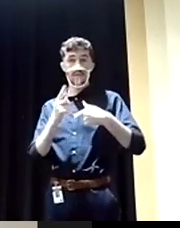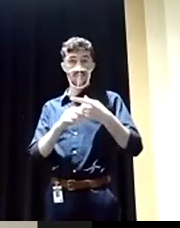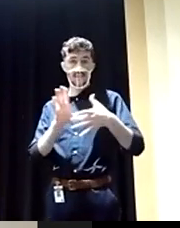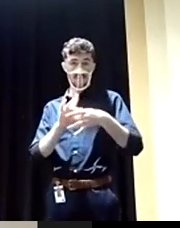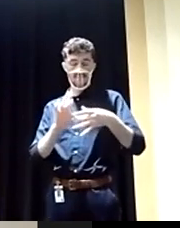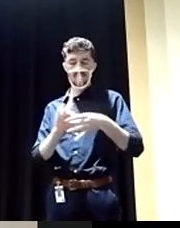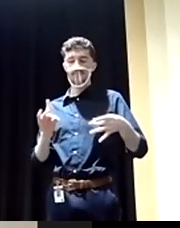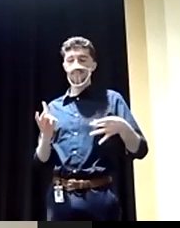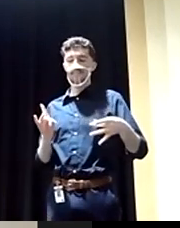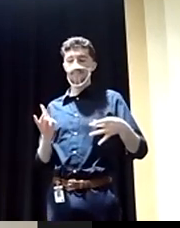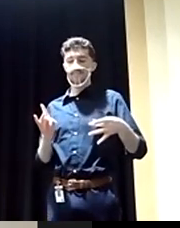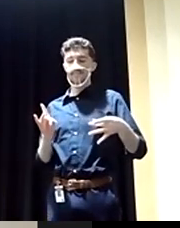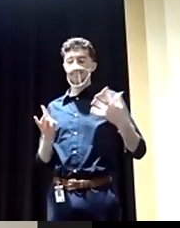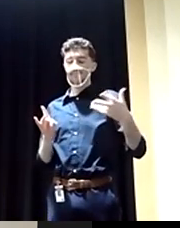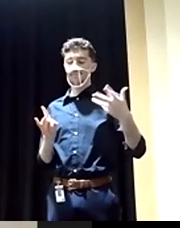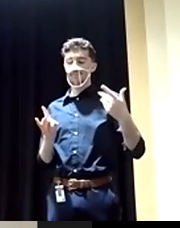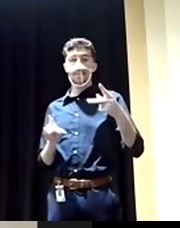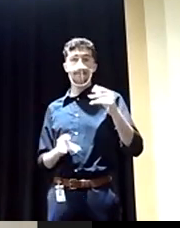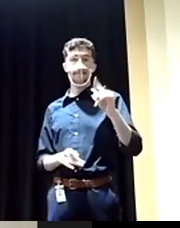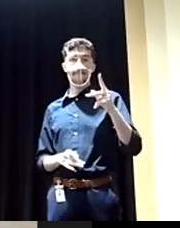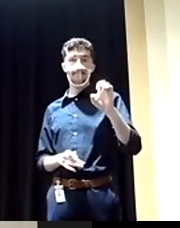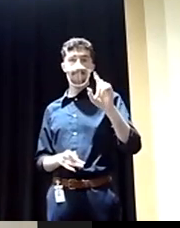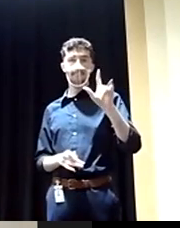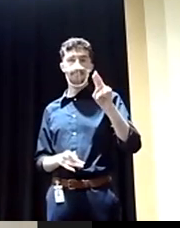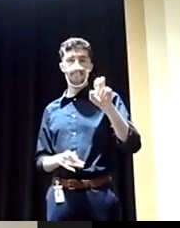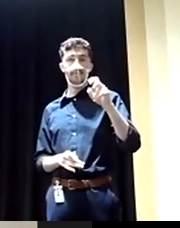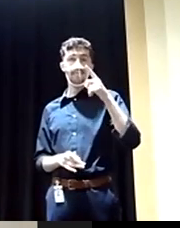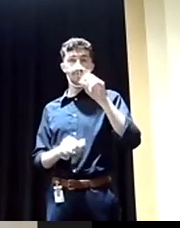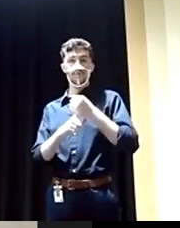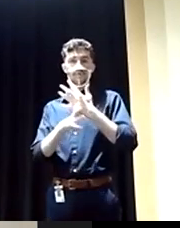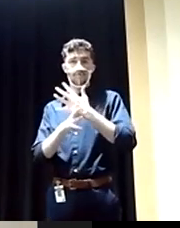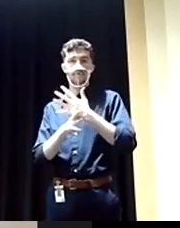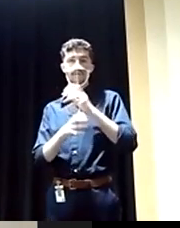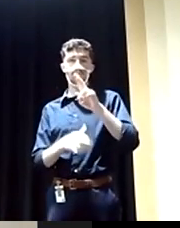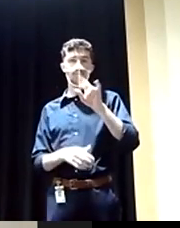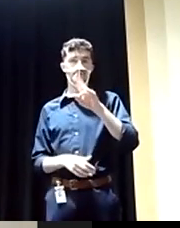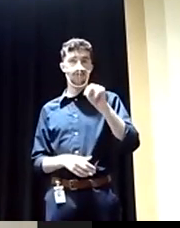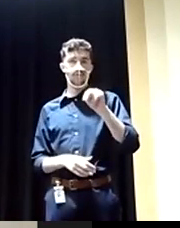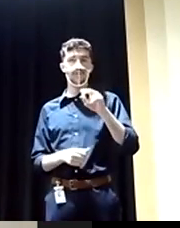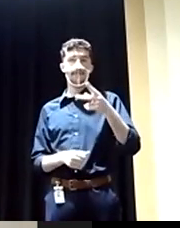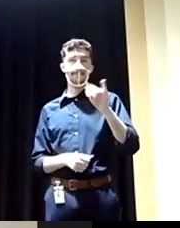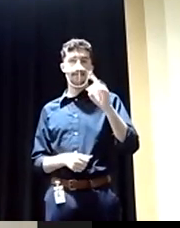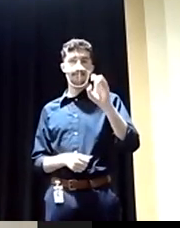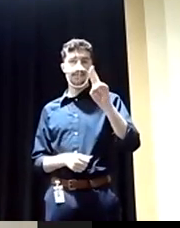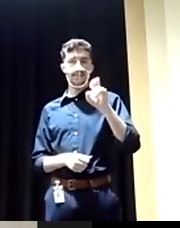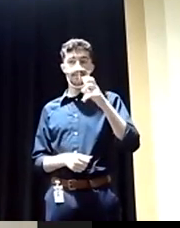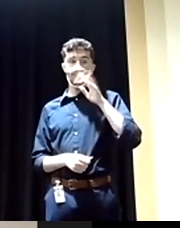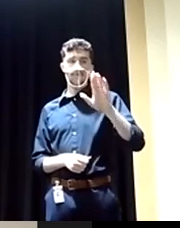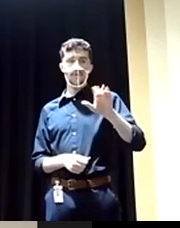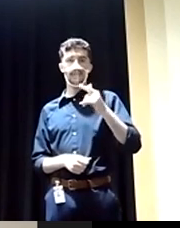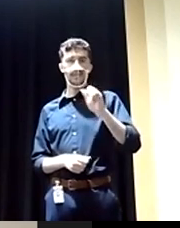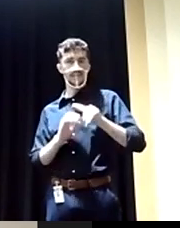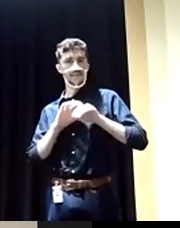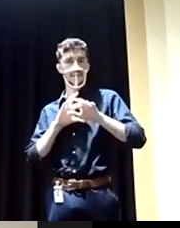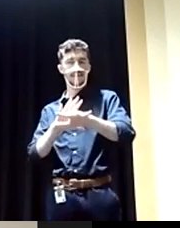pipeline, the German-Russian pipeline for their gas. That was totally a mistake.